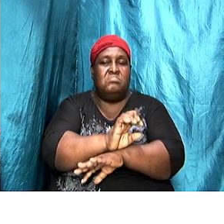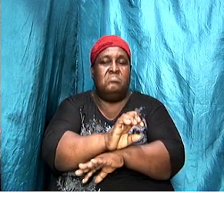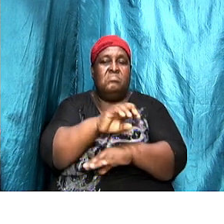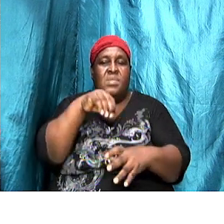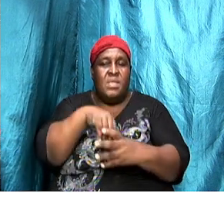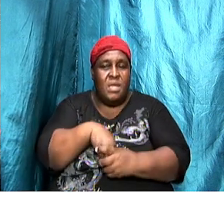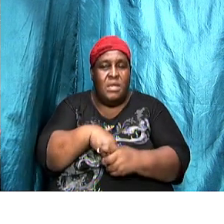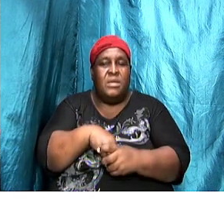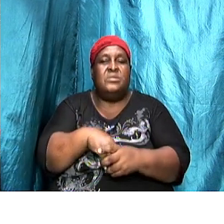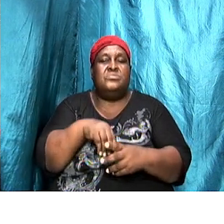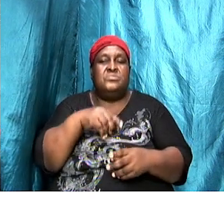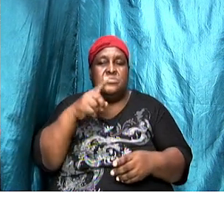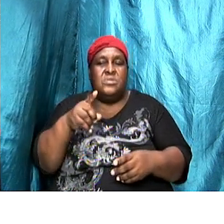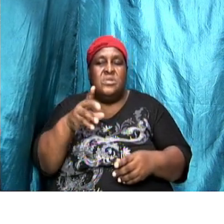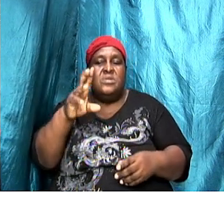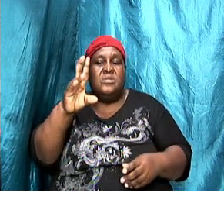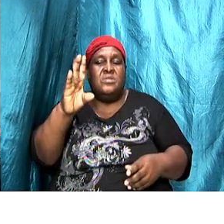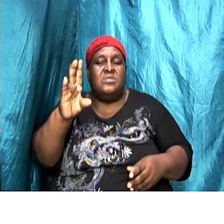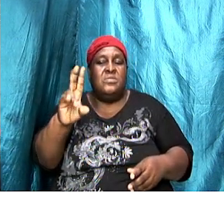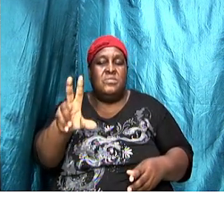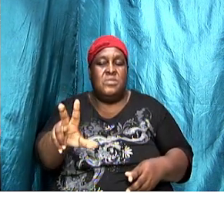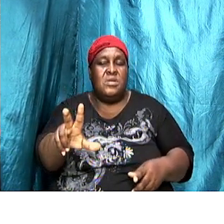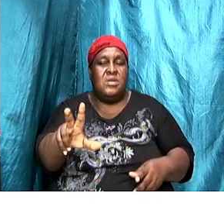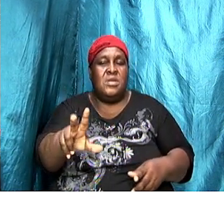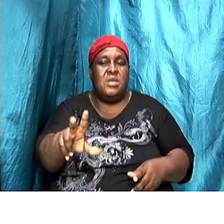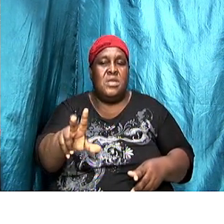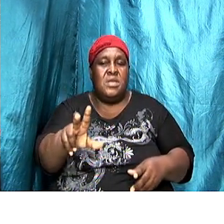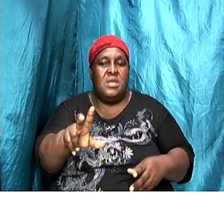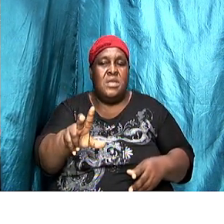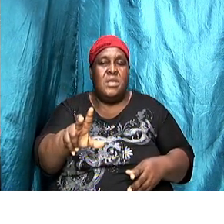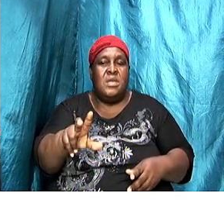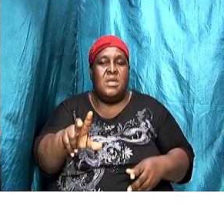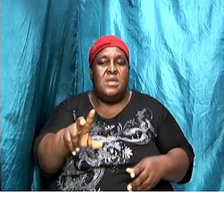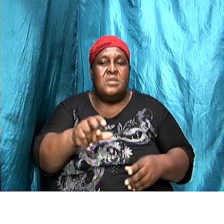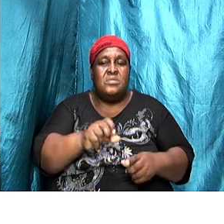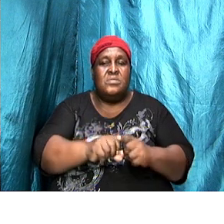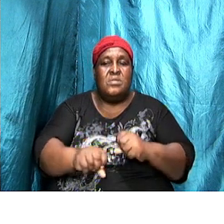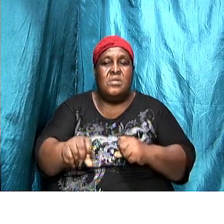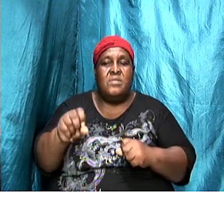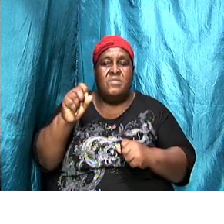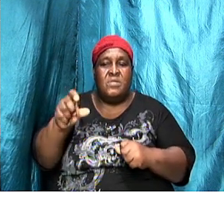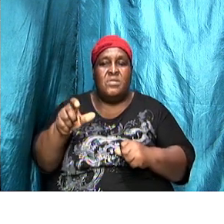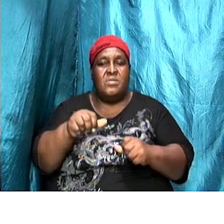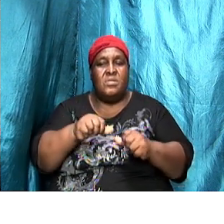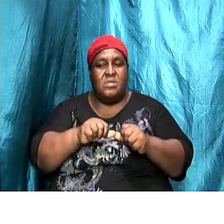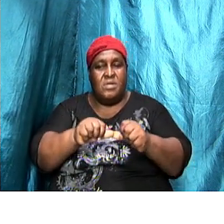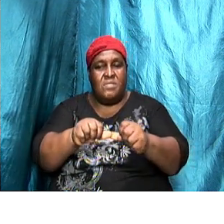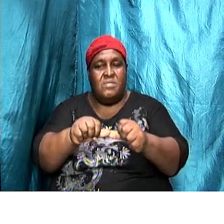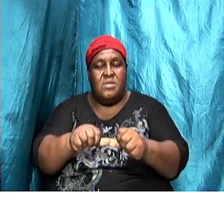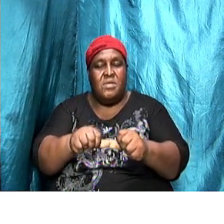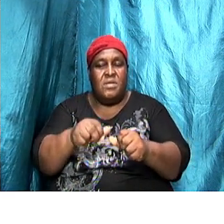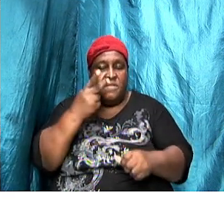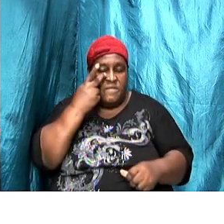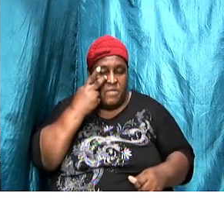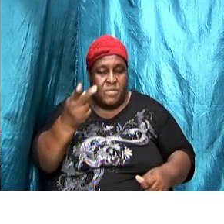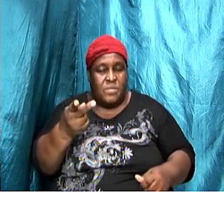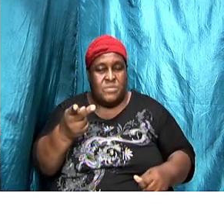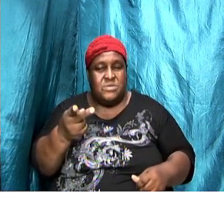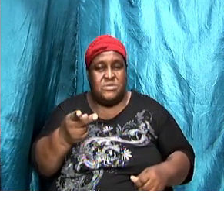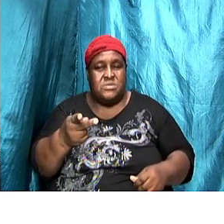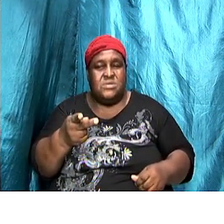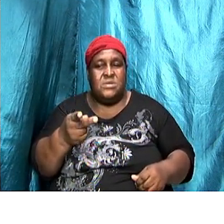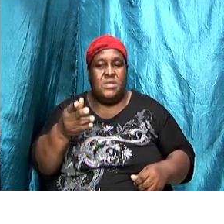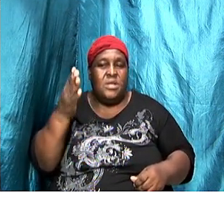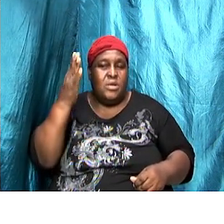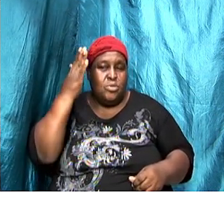essence, there are three prevailing concepts, three prevailing views that is